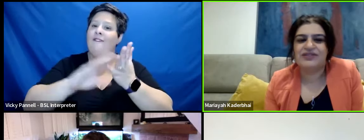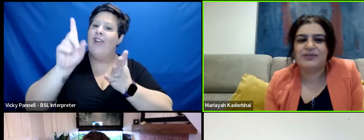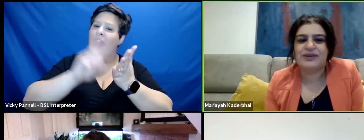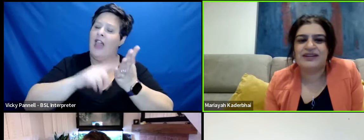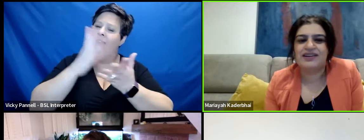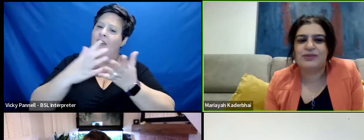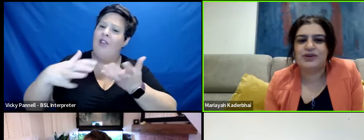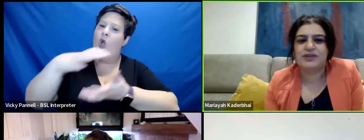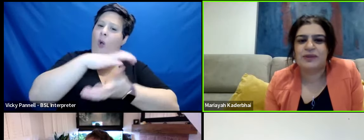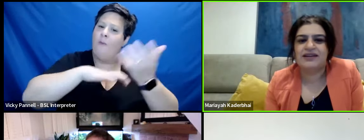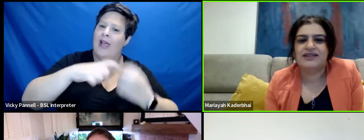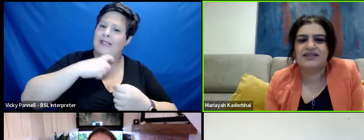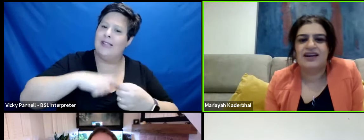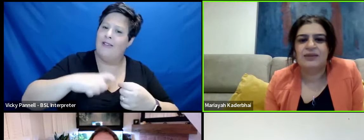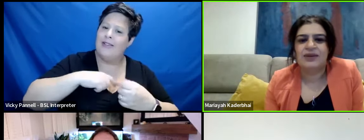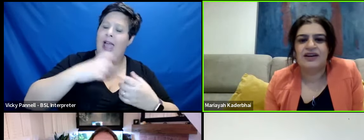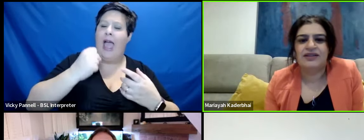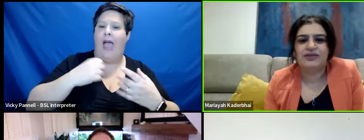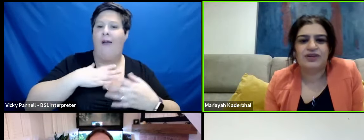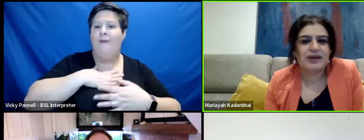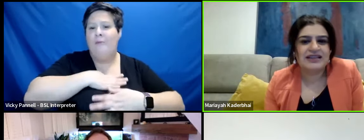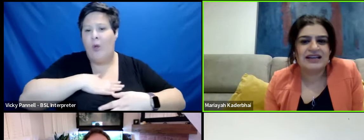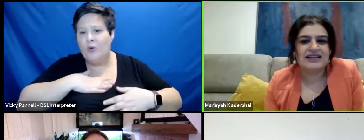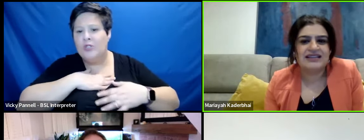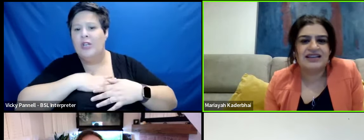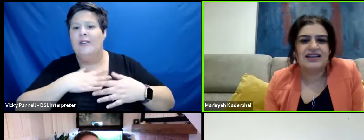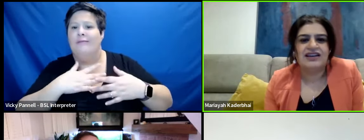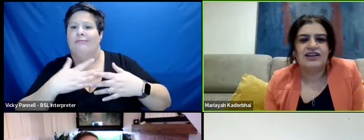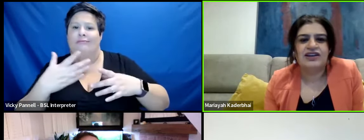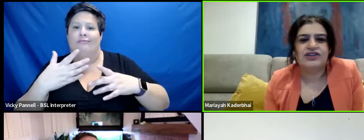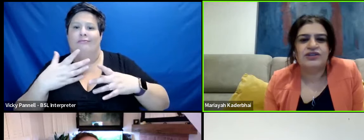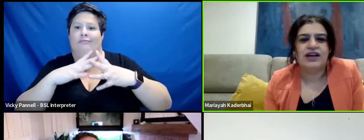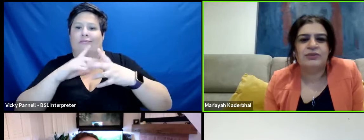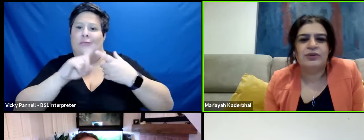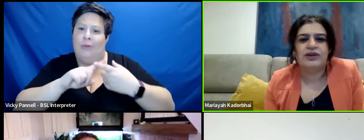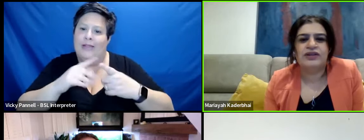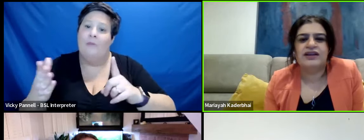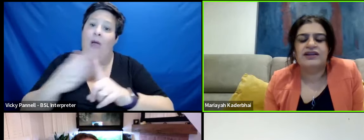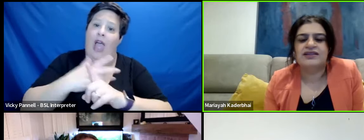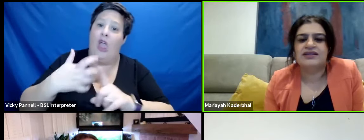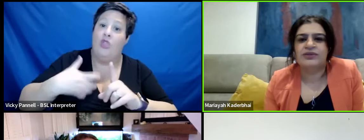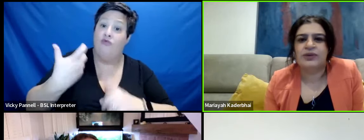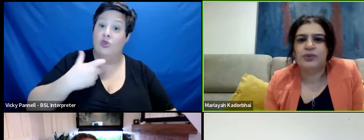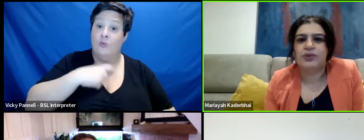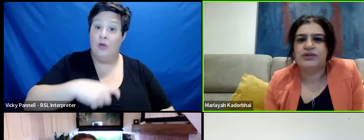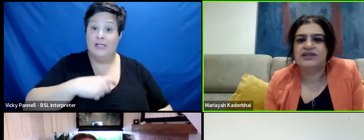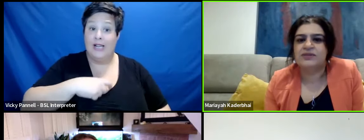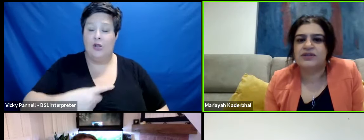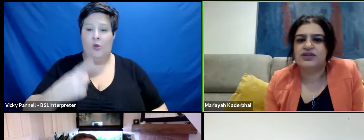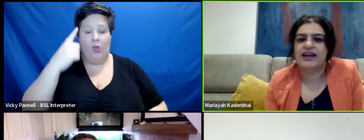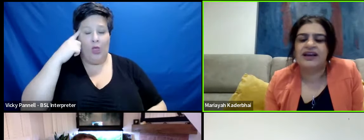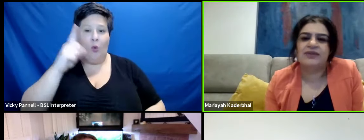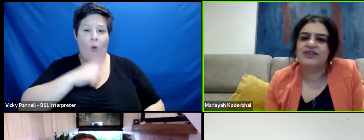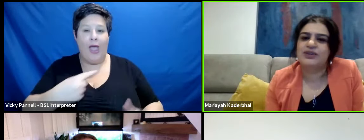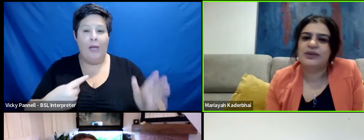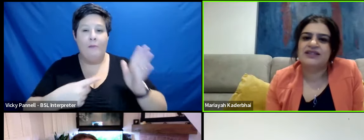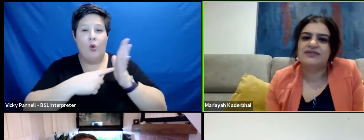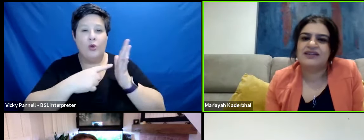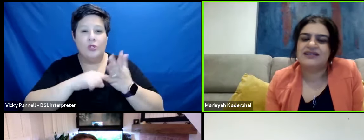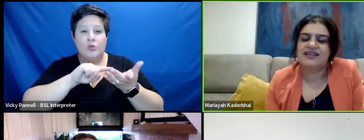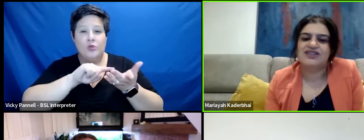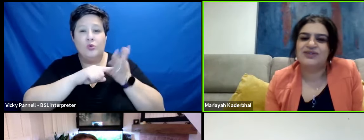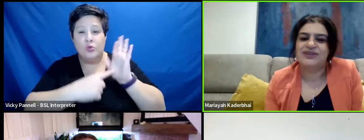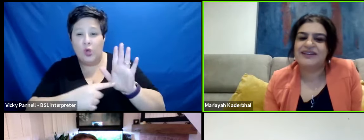humour and vulnerability and emotional dependence behind the rude personality. Could you tell me why you think it's important to portray him in the